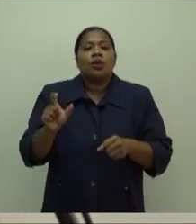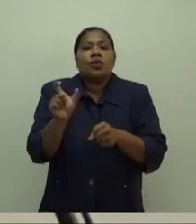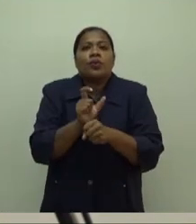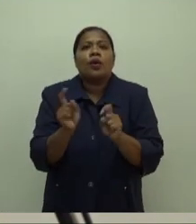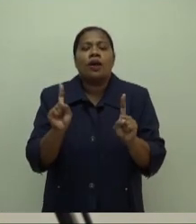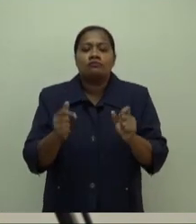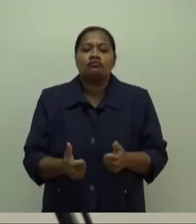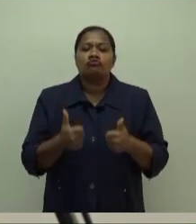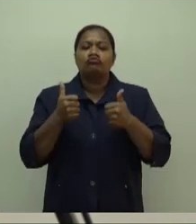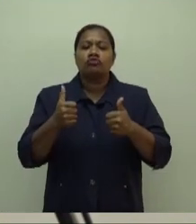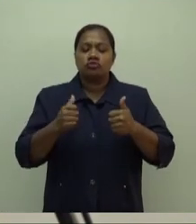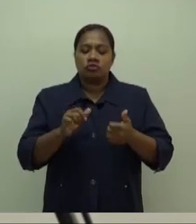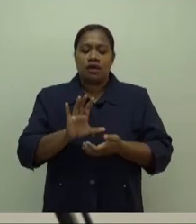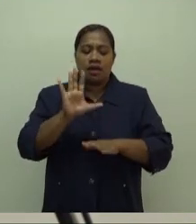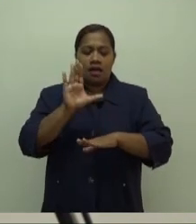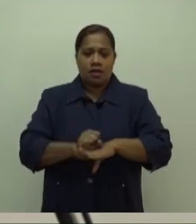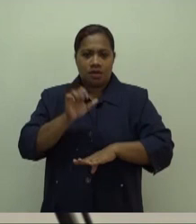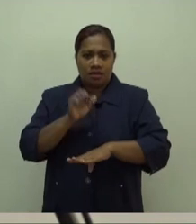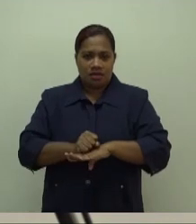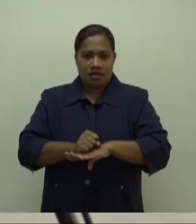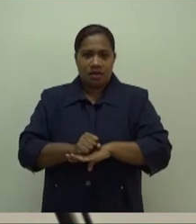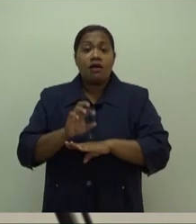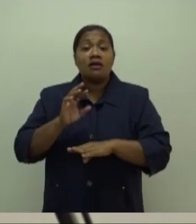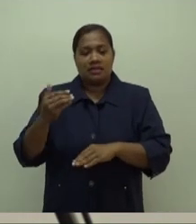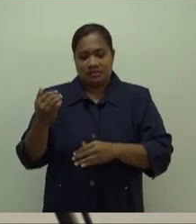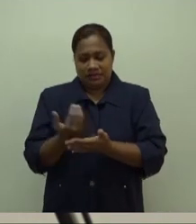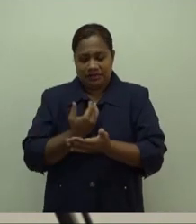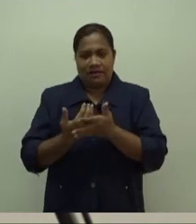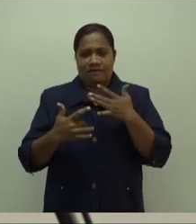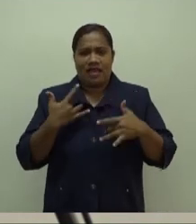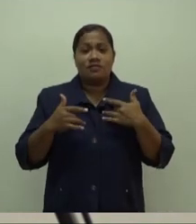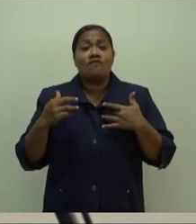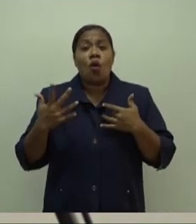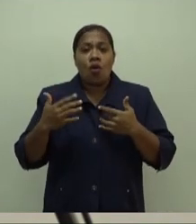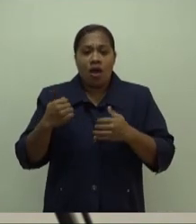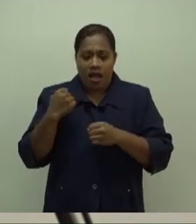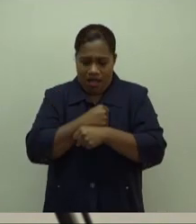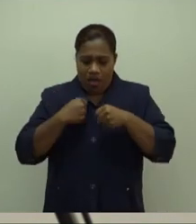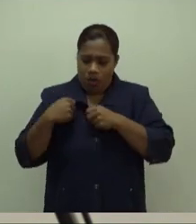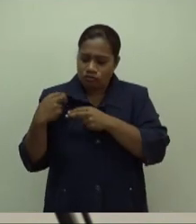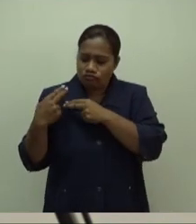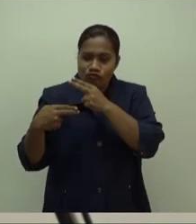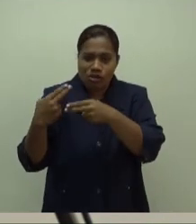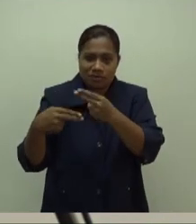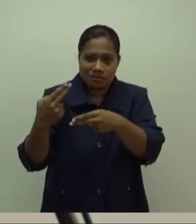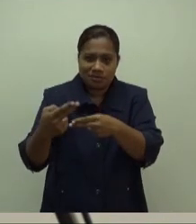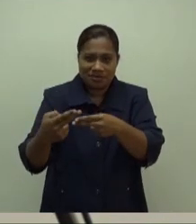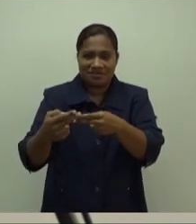that saves lives for generations to come. working with key partners, WHO,